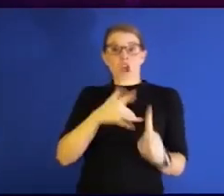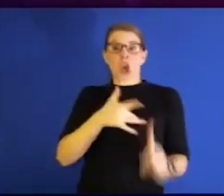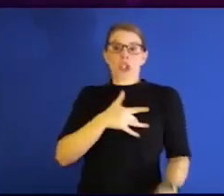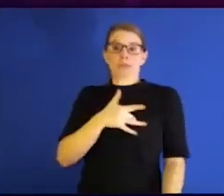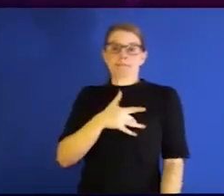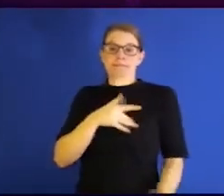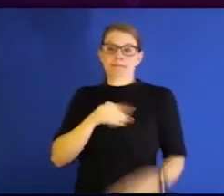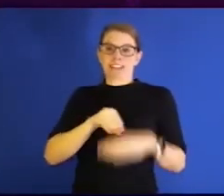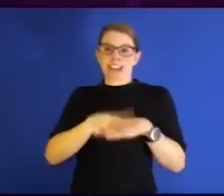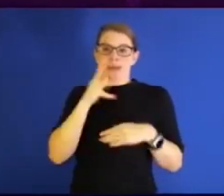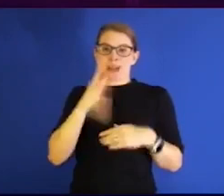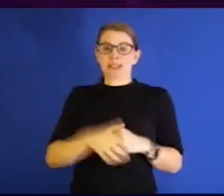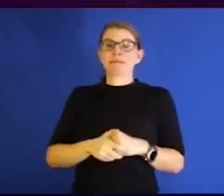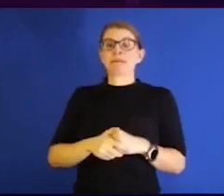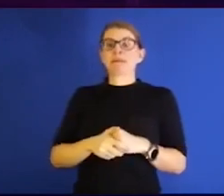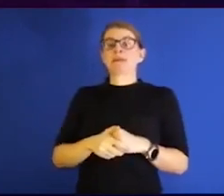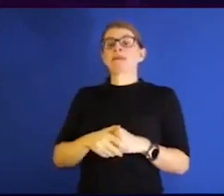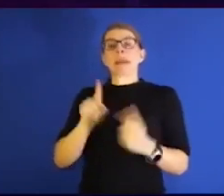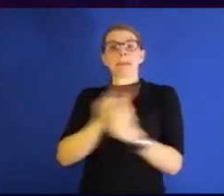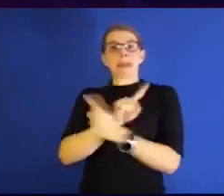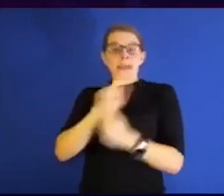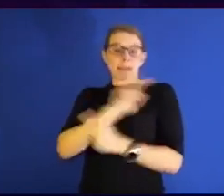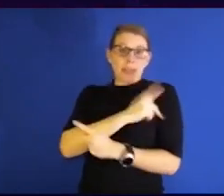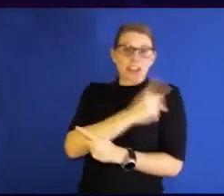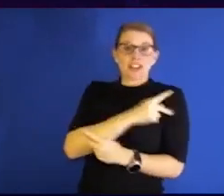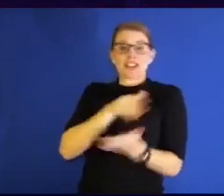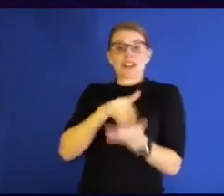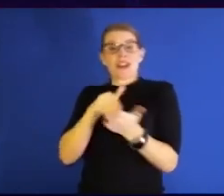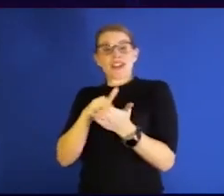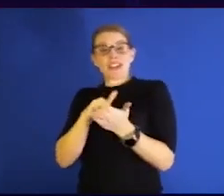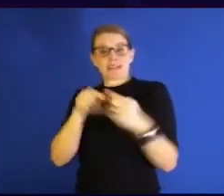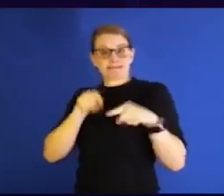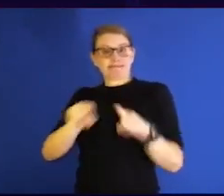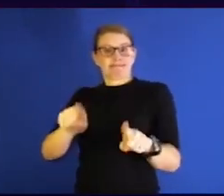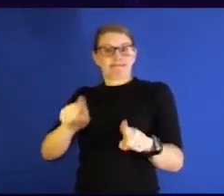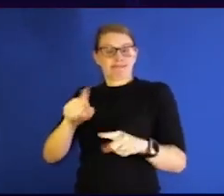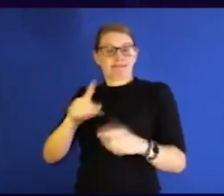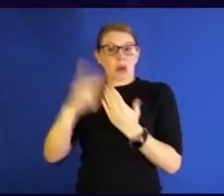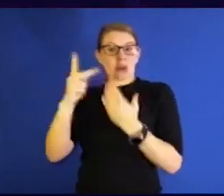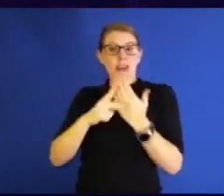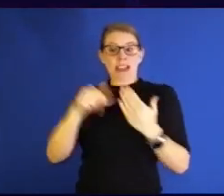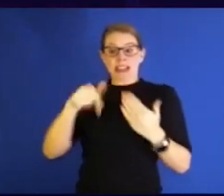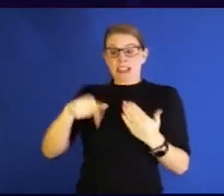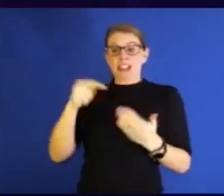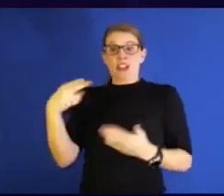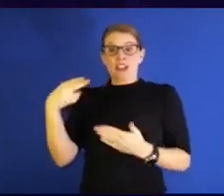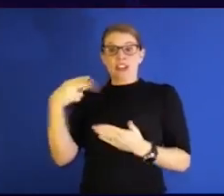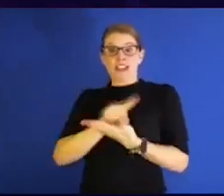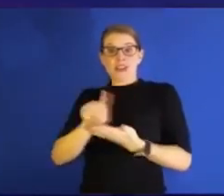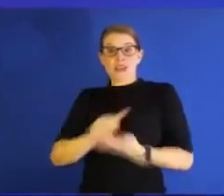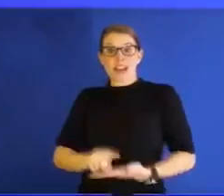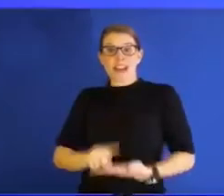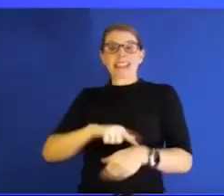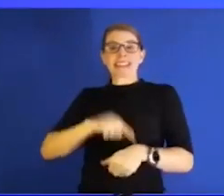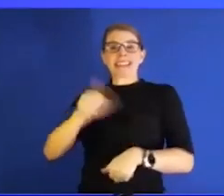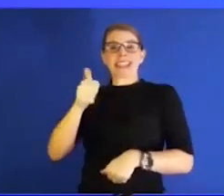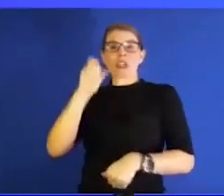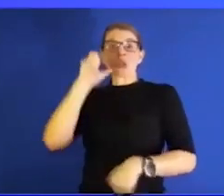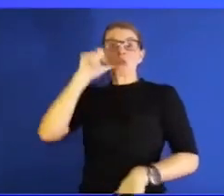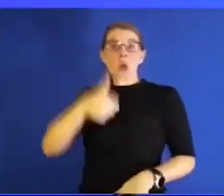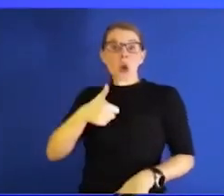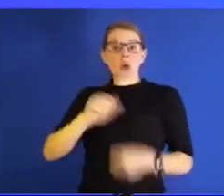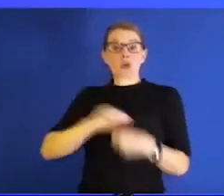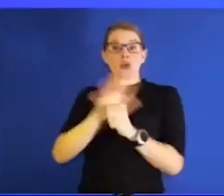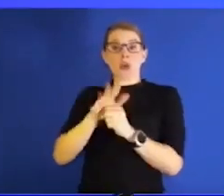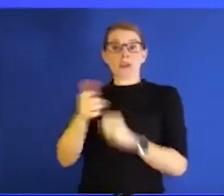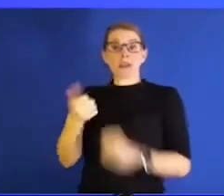patients and doctors along the way. That is right here this Thursday and every Thursday at 10 a.m. Tomorrow, COVID denial is